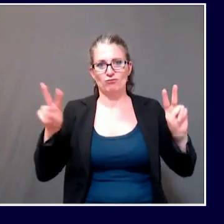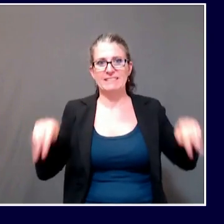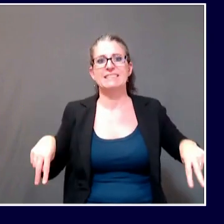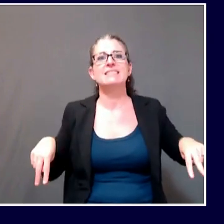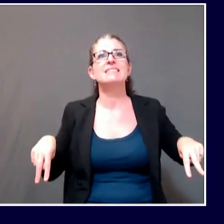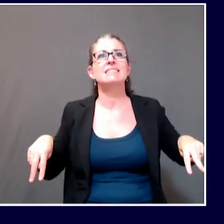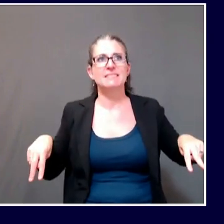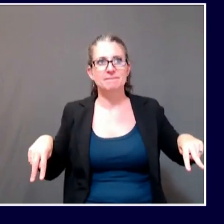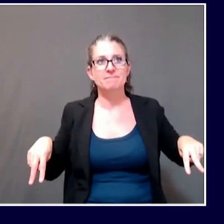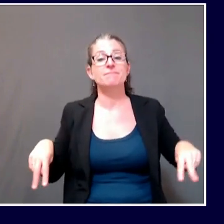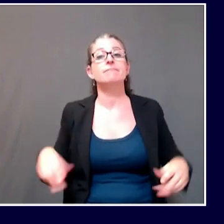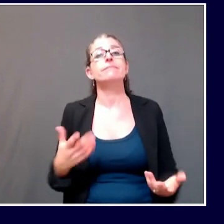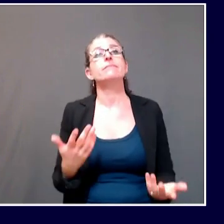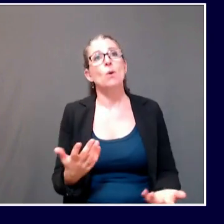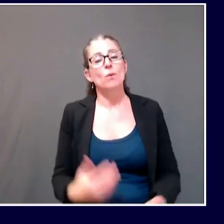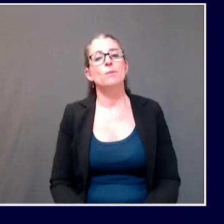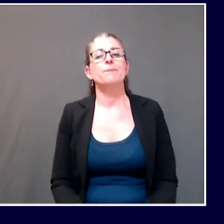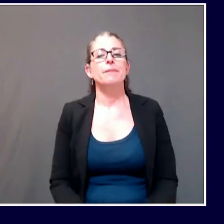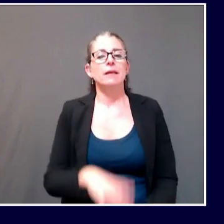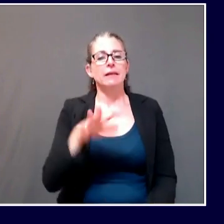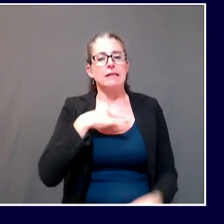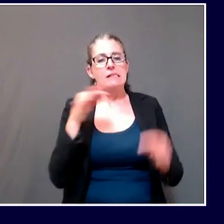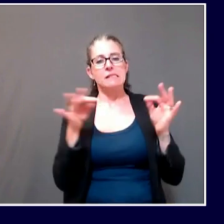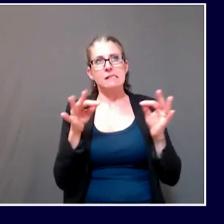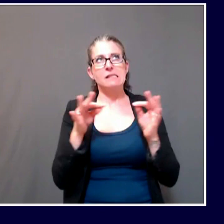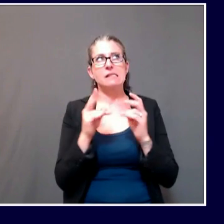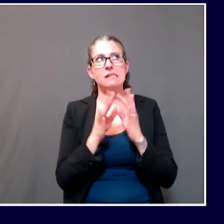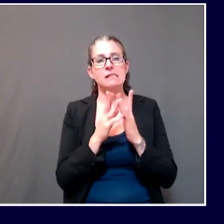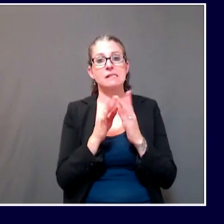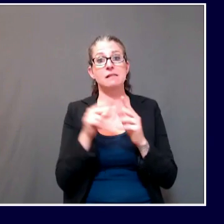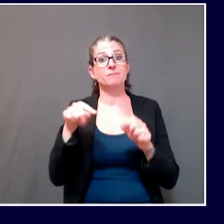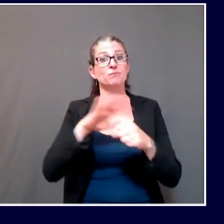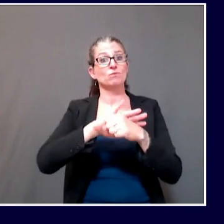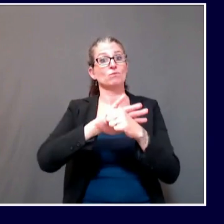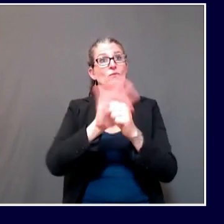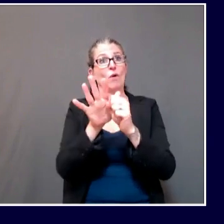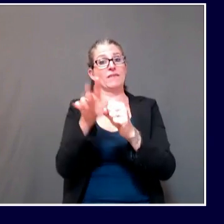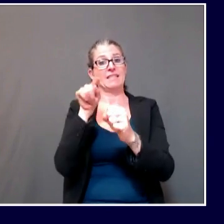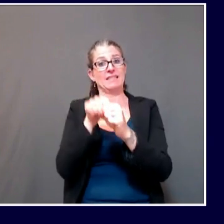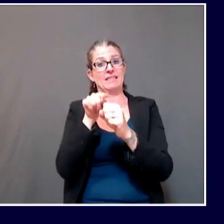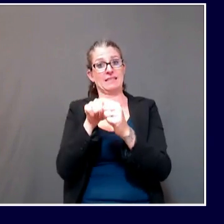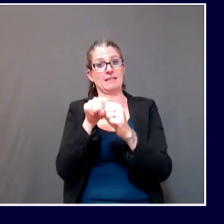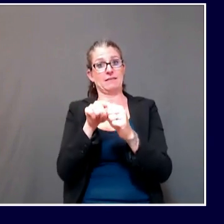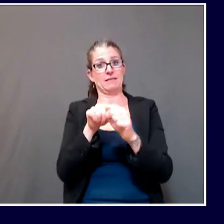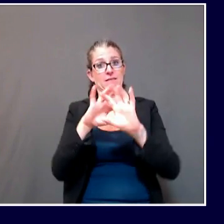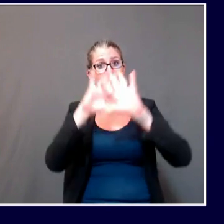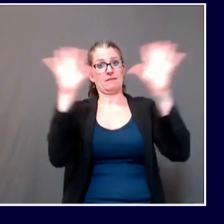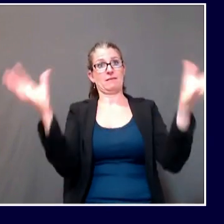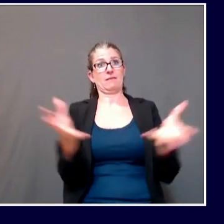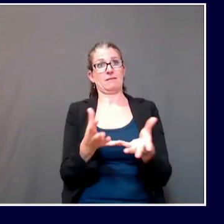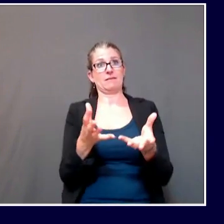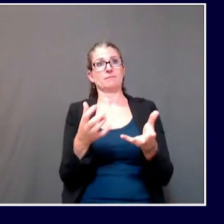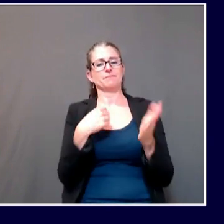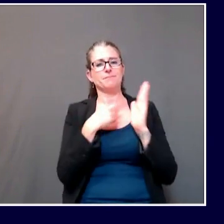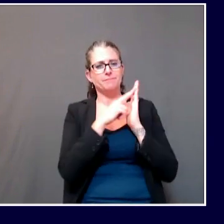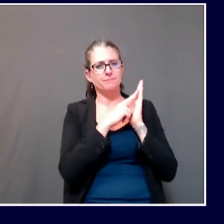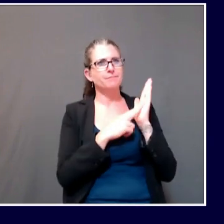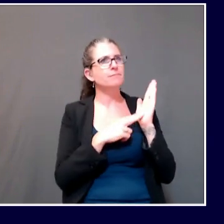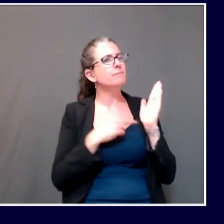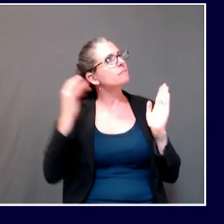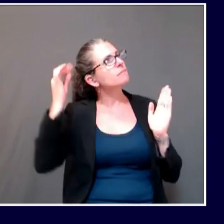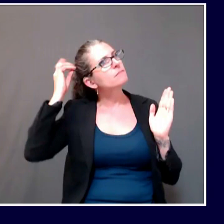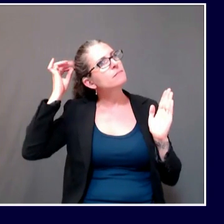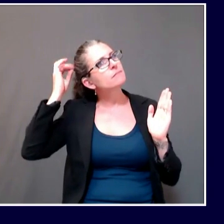anything related to COVID, question number one is, is this finding about COVID, this new paper, different from